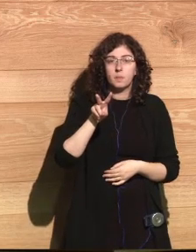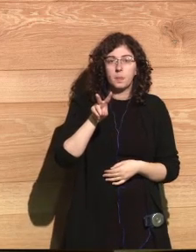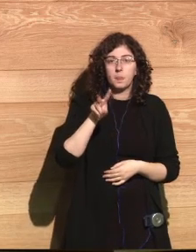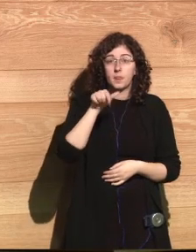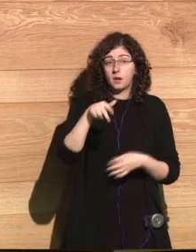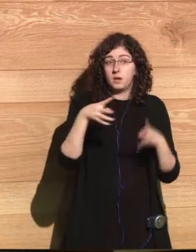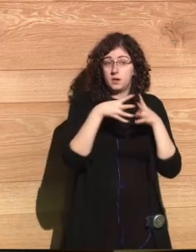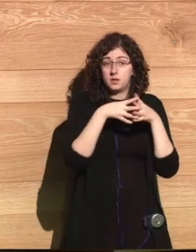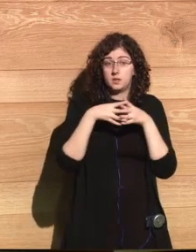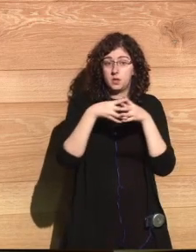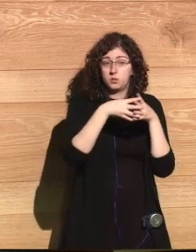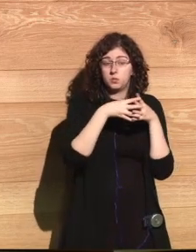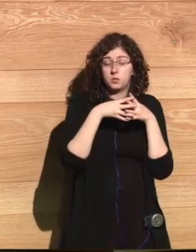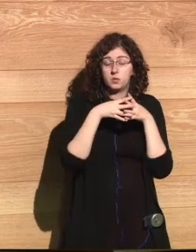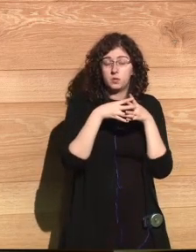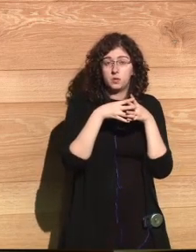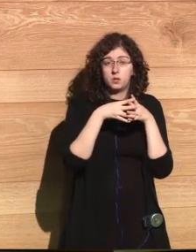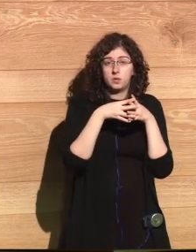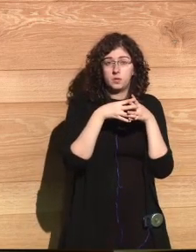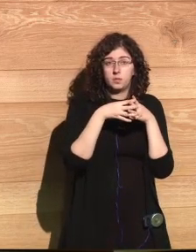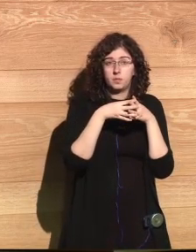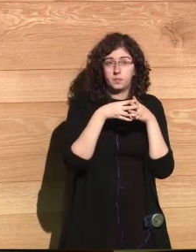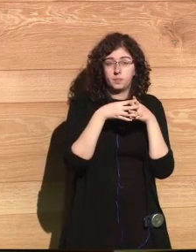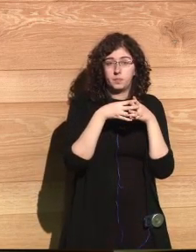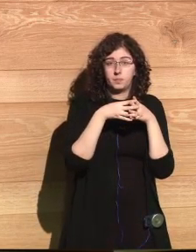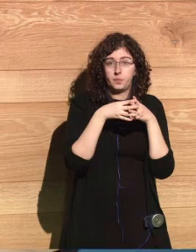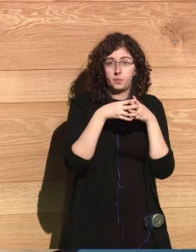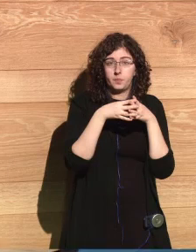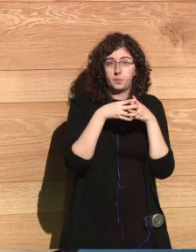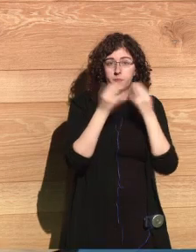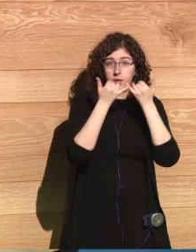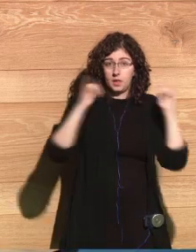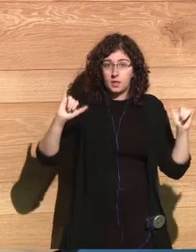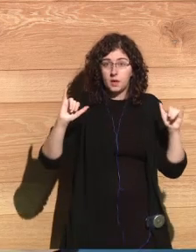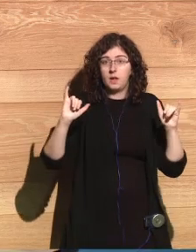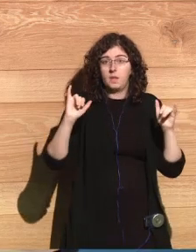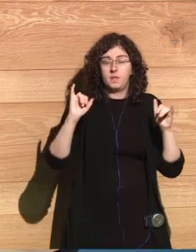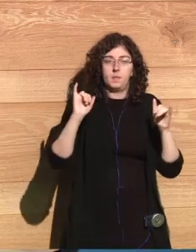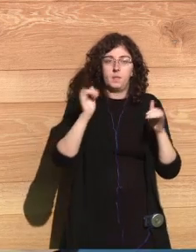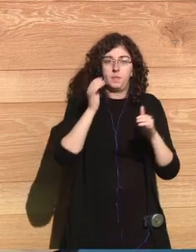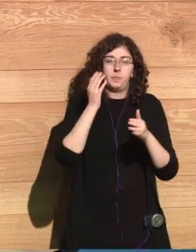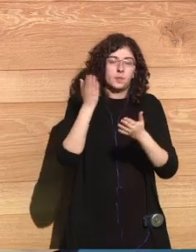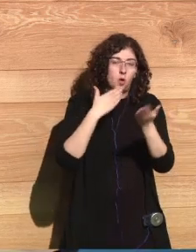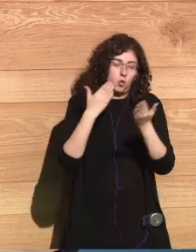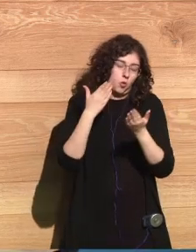conference on the prohibition of nuclear weapons. Ah, okay. I think you were there too. I was, yes.